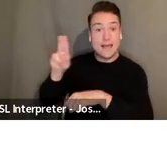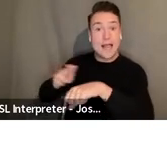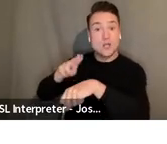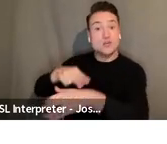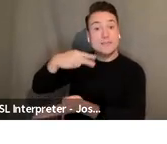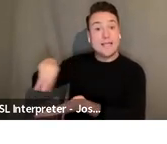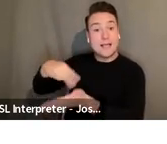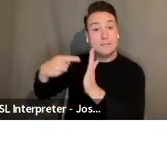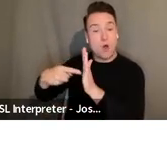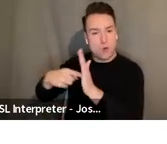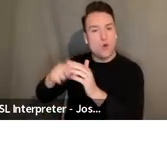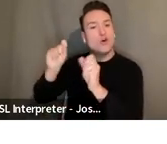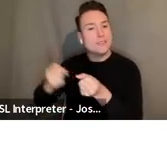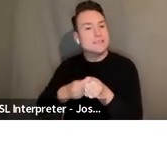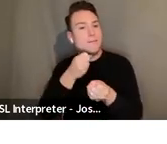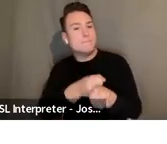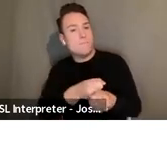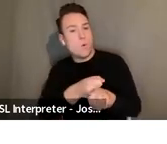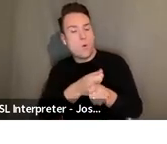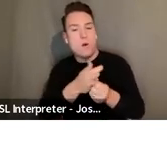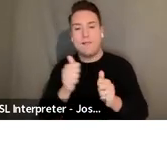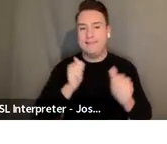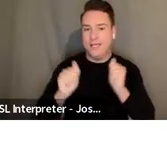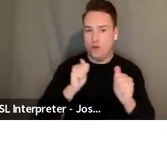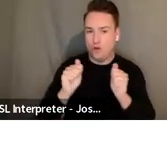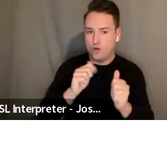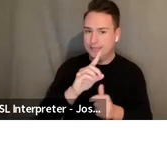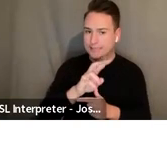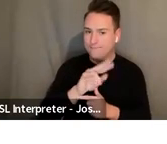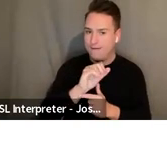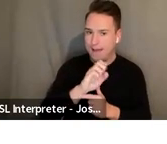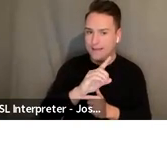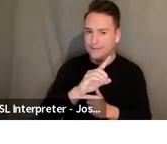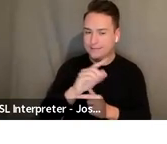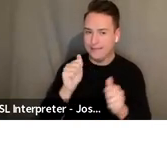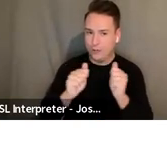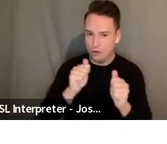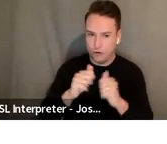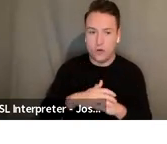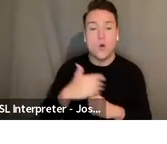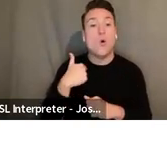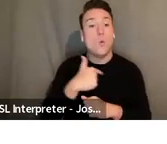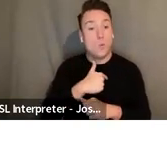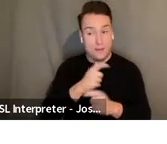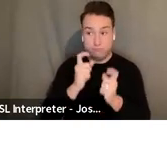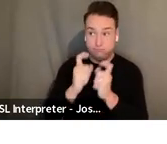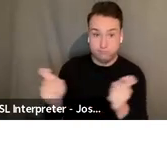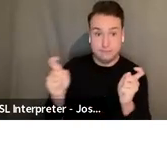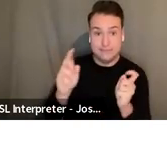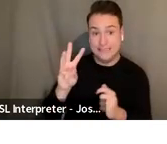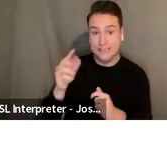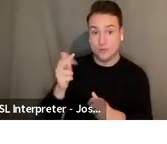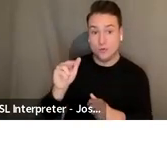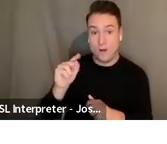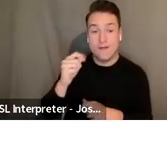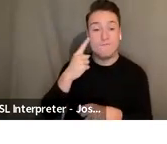ensemble theatre. In the beginnings, we gave six grants for creation and touring. We gave four to five artist